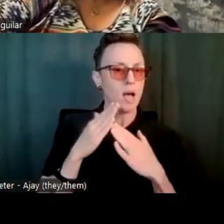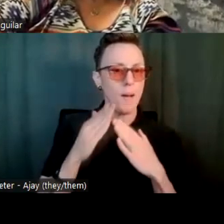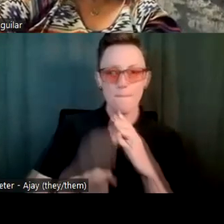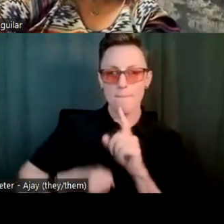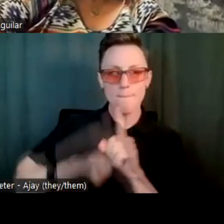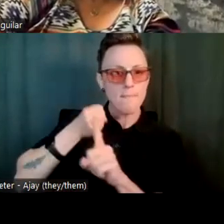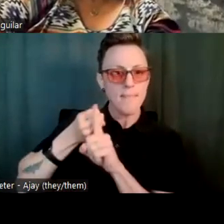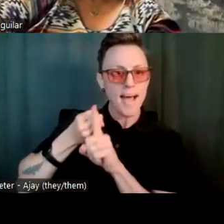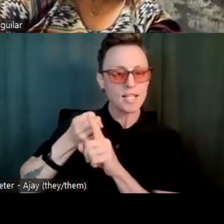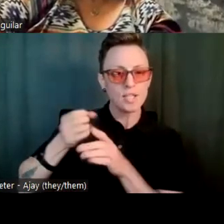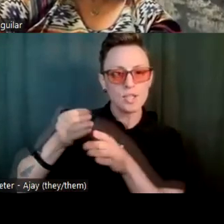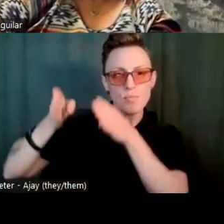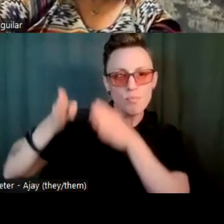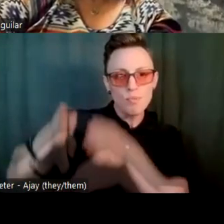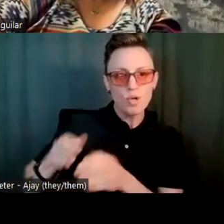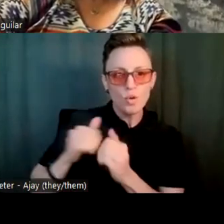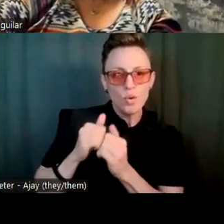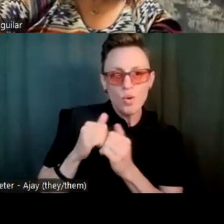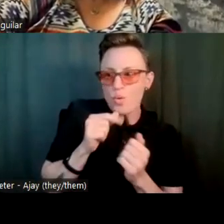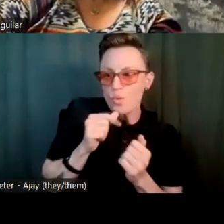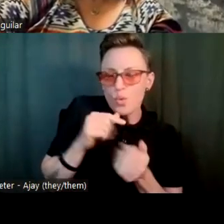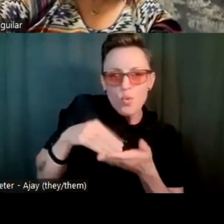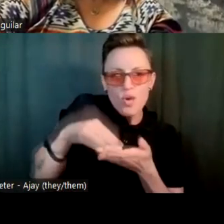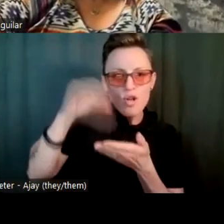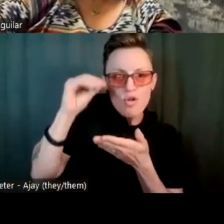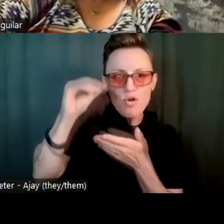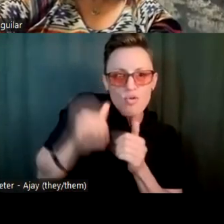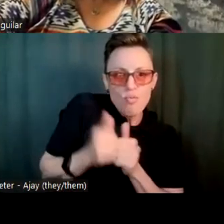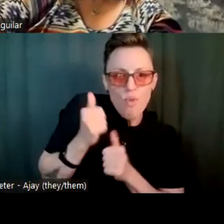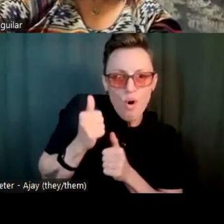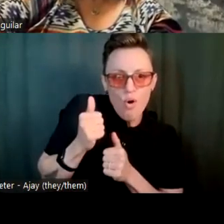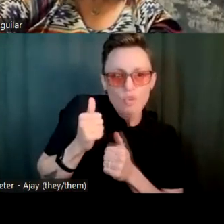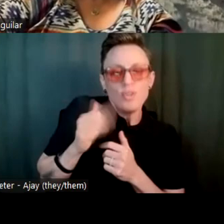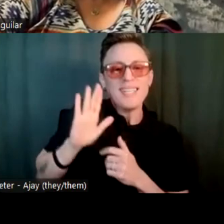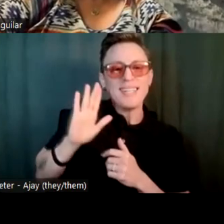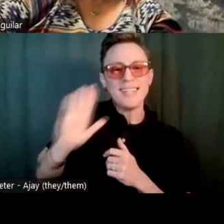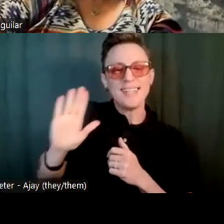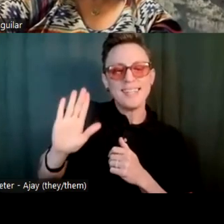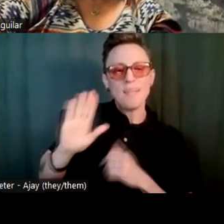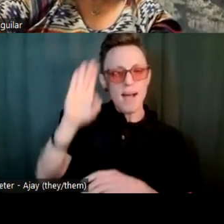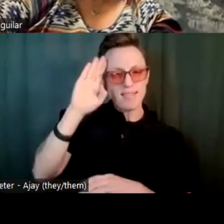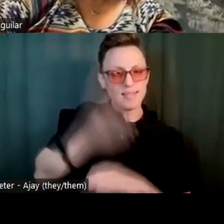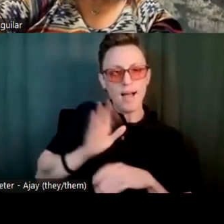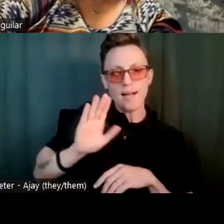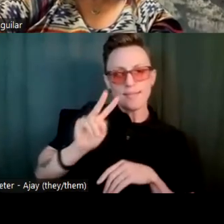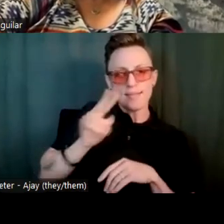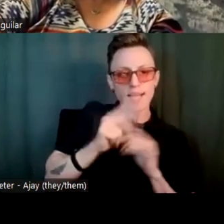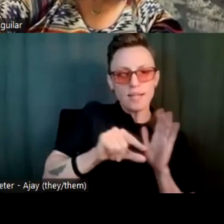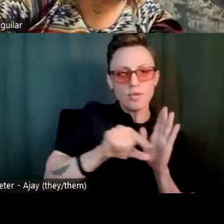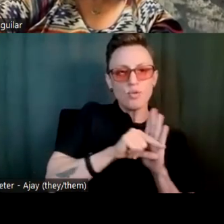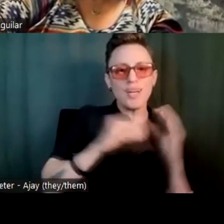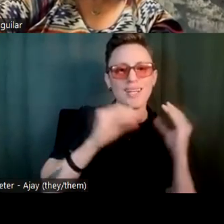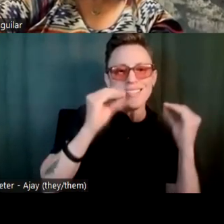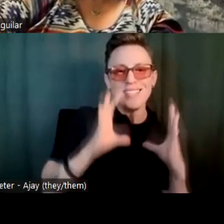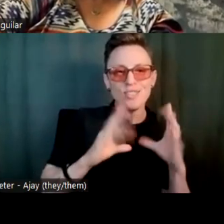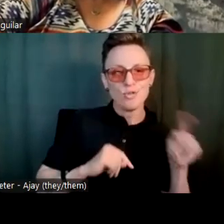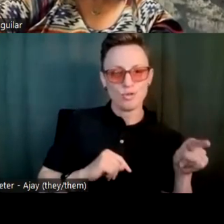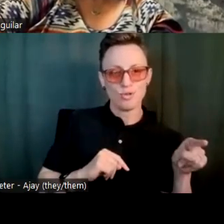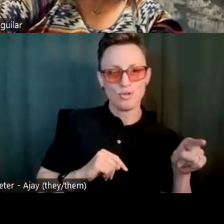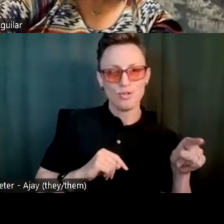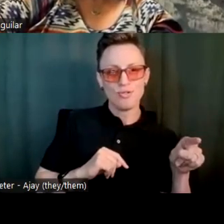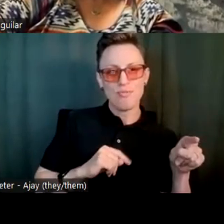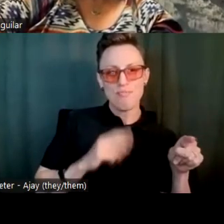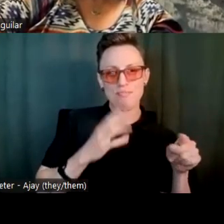who we learned the most from, who really changed my son's life was a second grade teacher. Um, funny as it was,